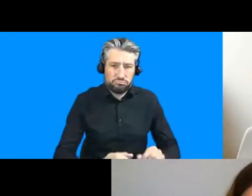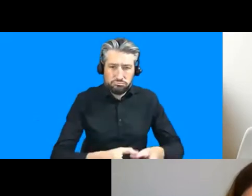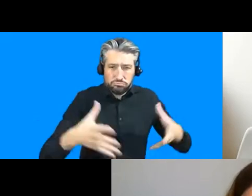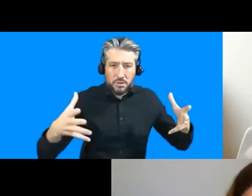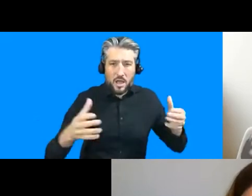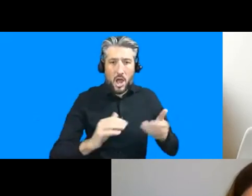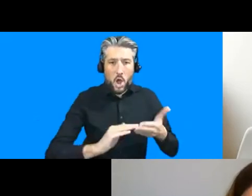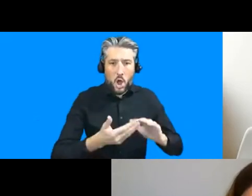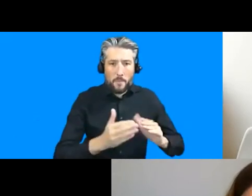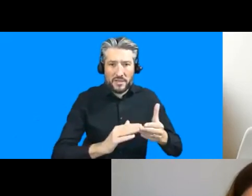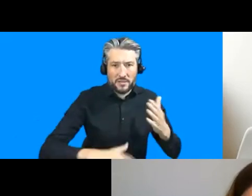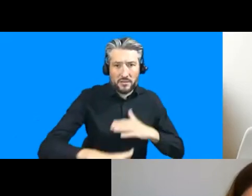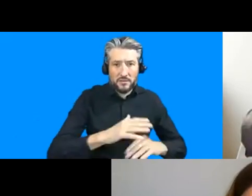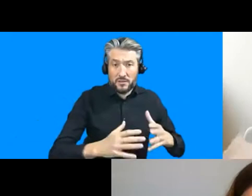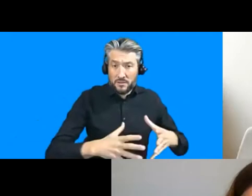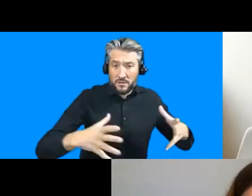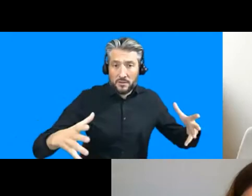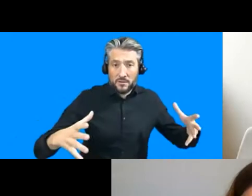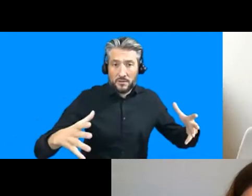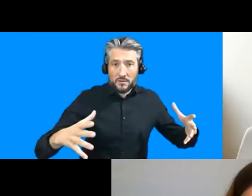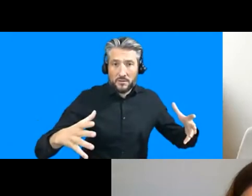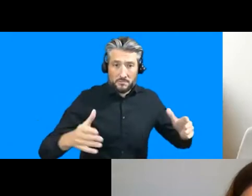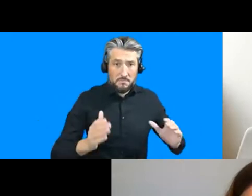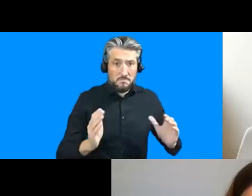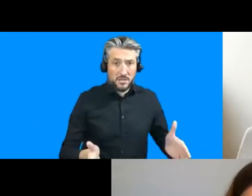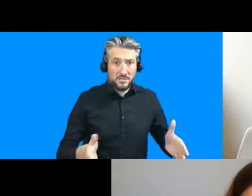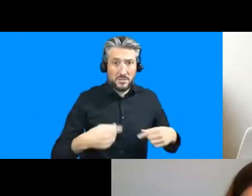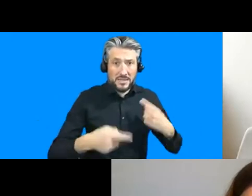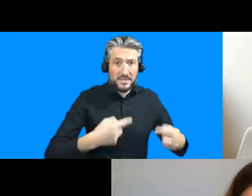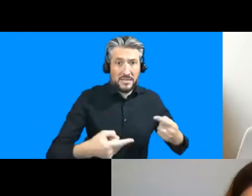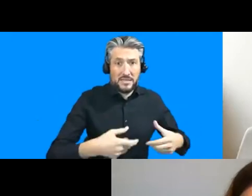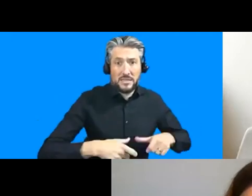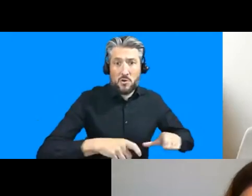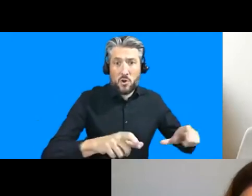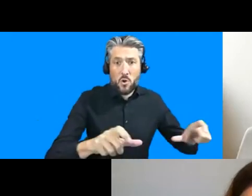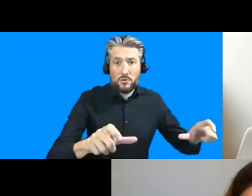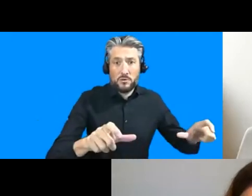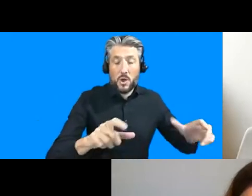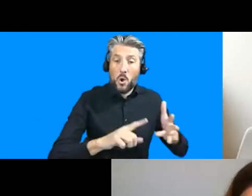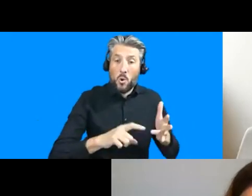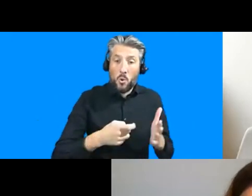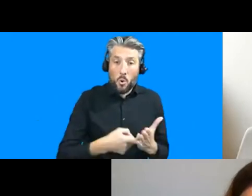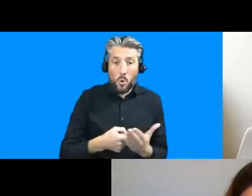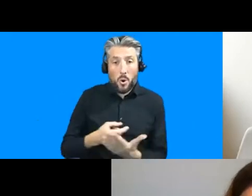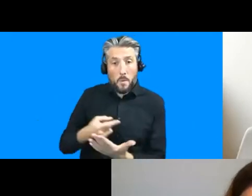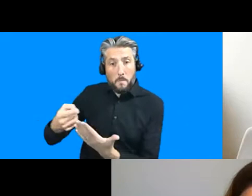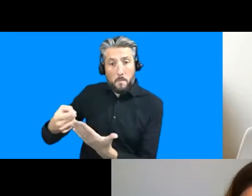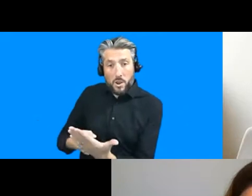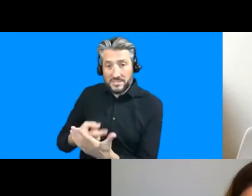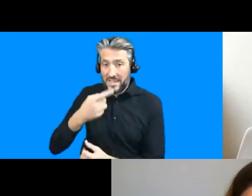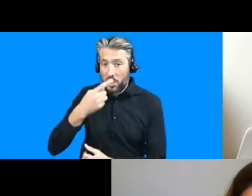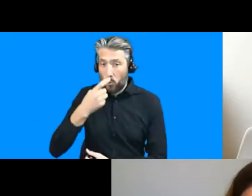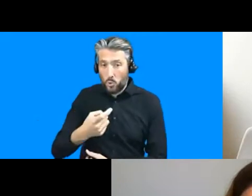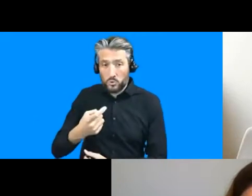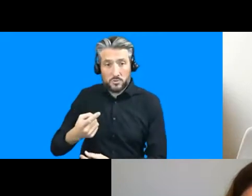it inevitable is it something that actually policy should be attempting to to reverse or mitigate in some ways but there are other questions too so